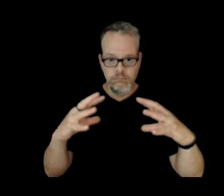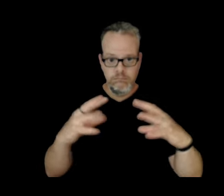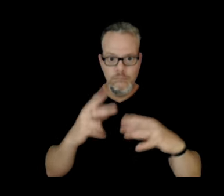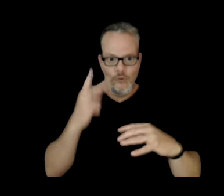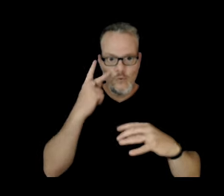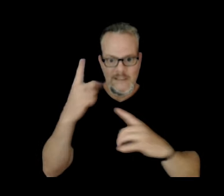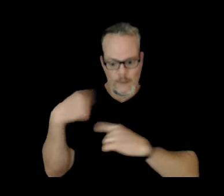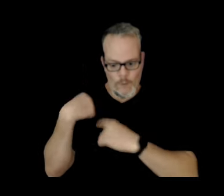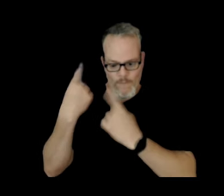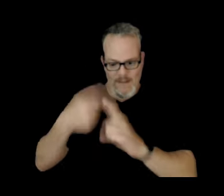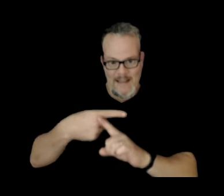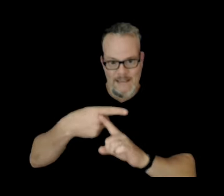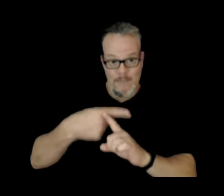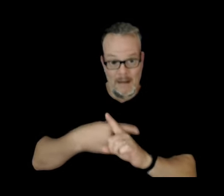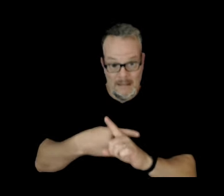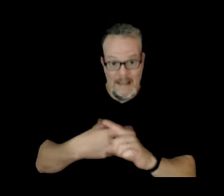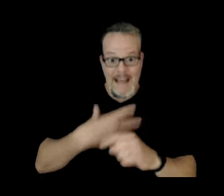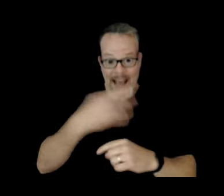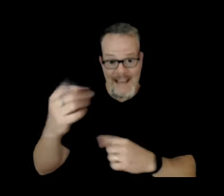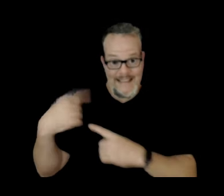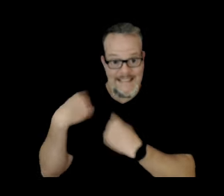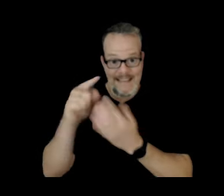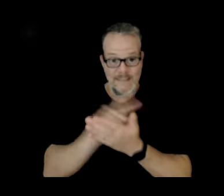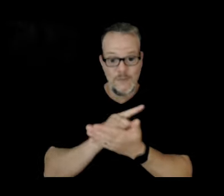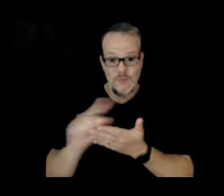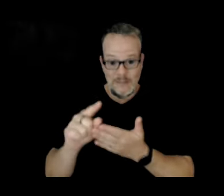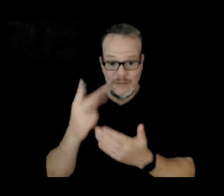week here where following that